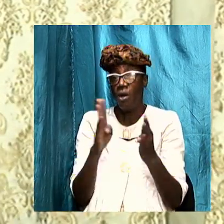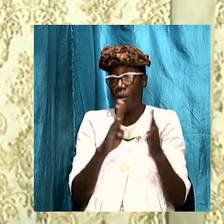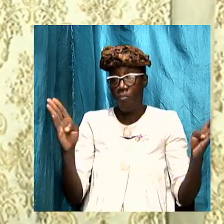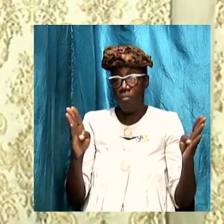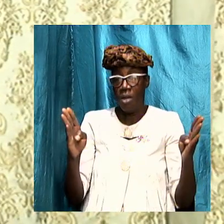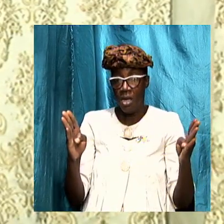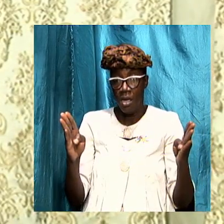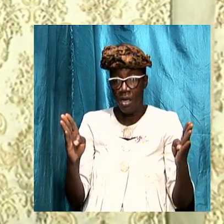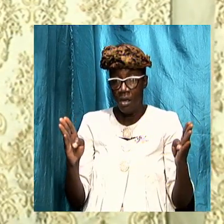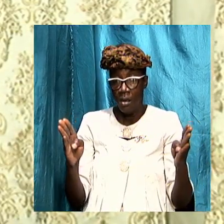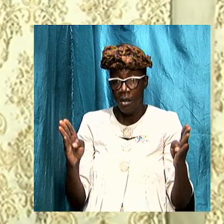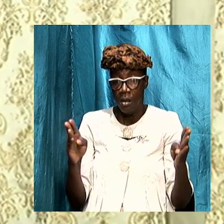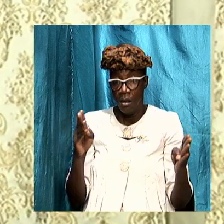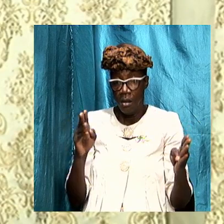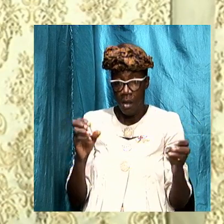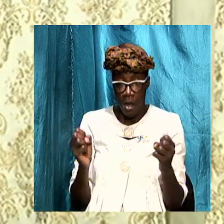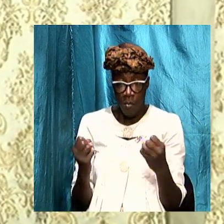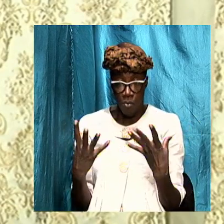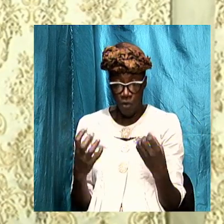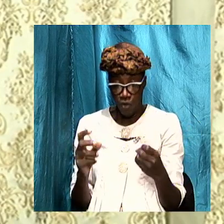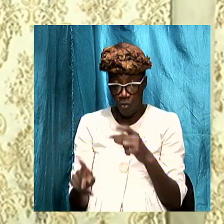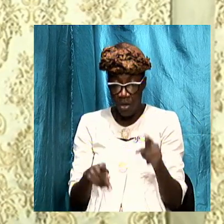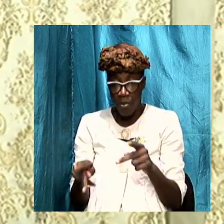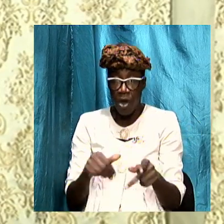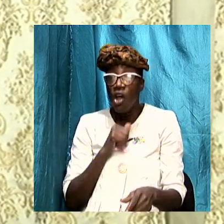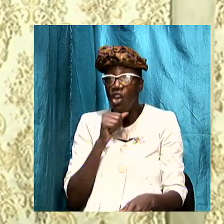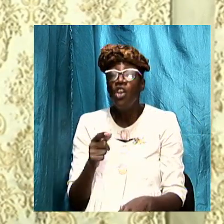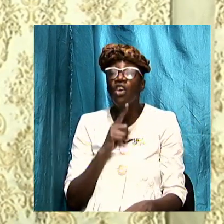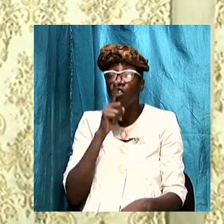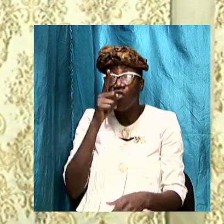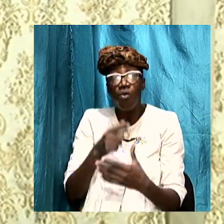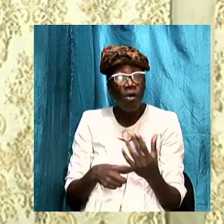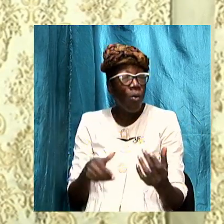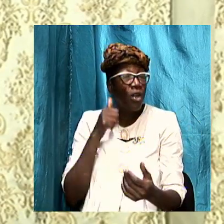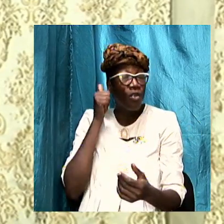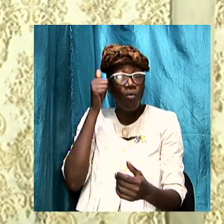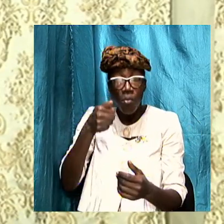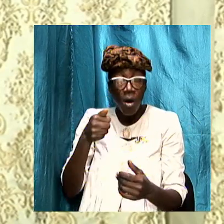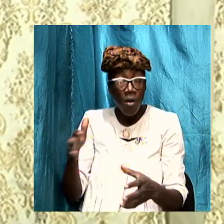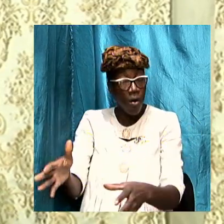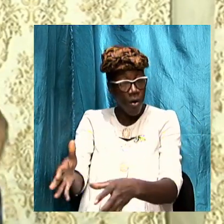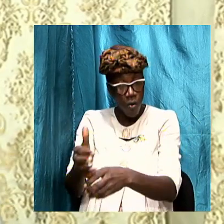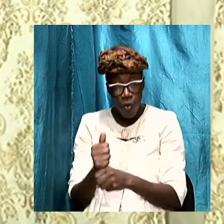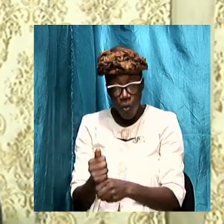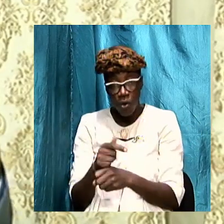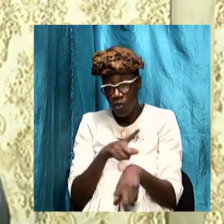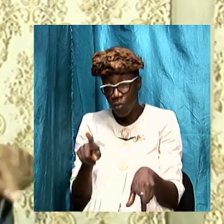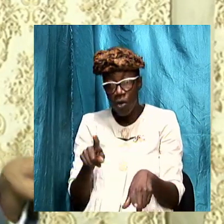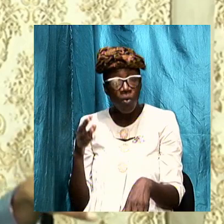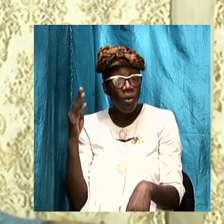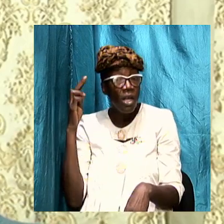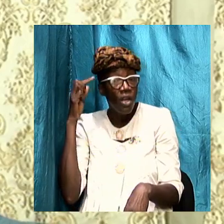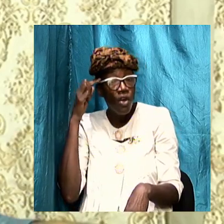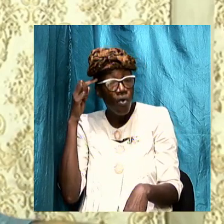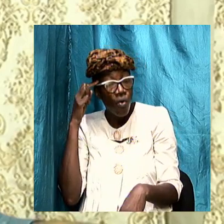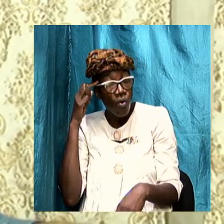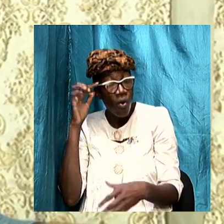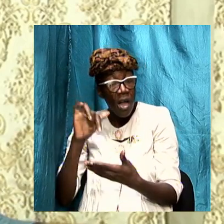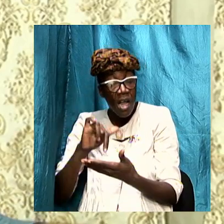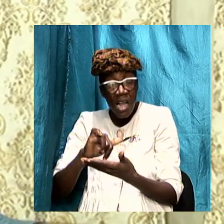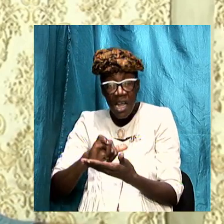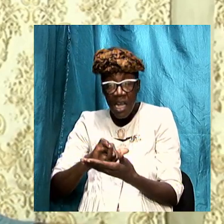folks are wondering it's uncertain what tomorrow holds but we knew that these days were coming